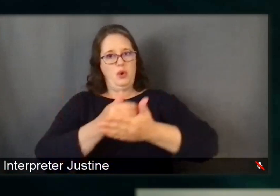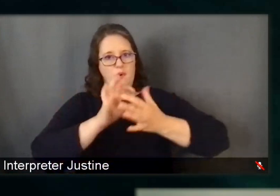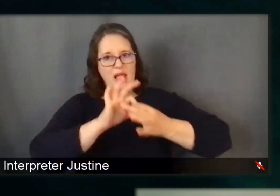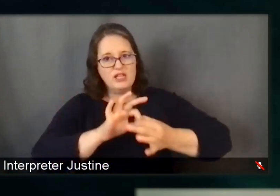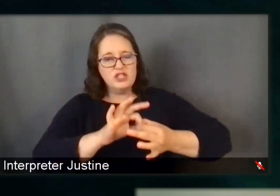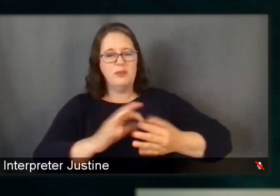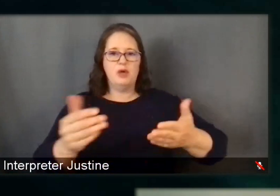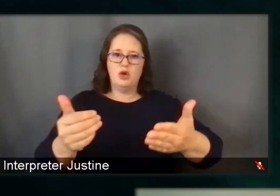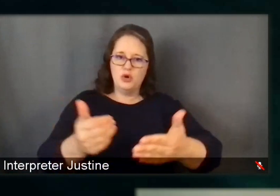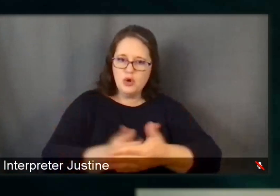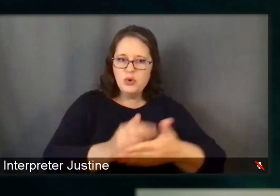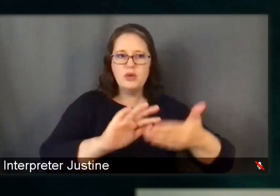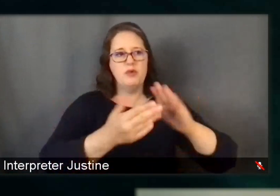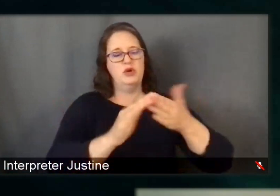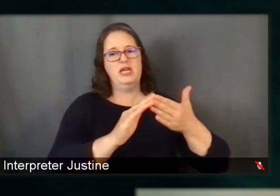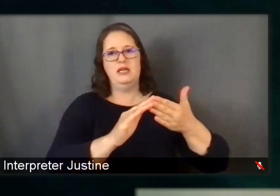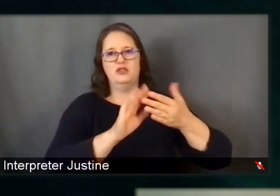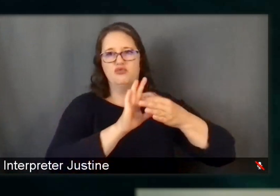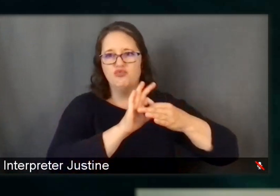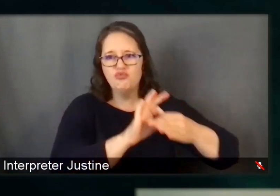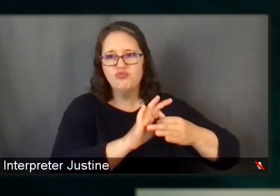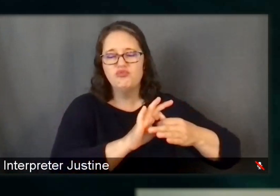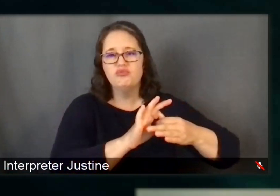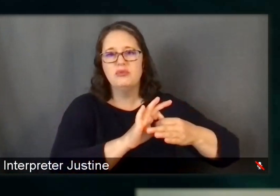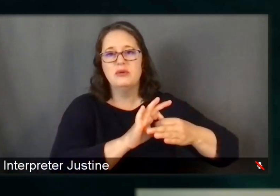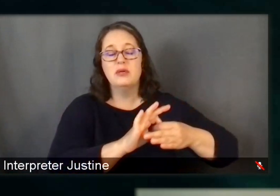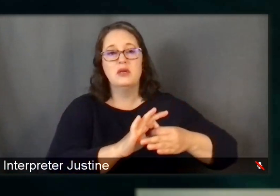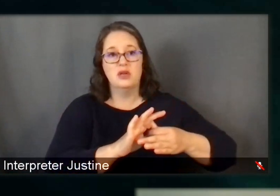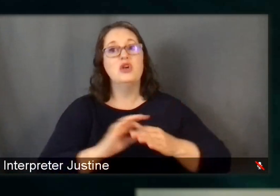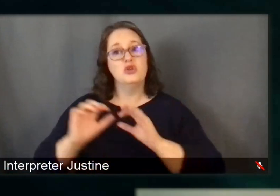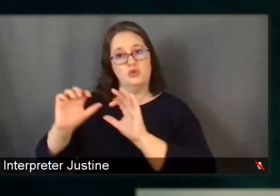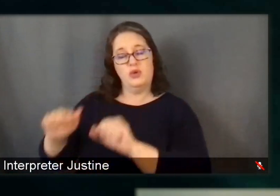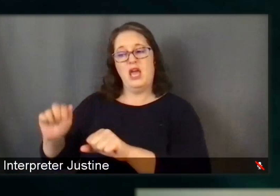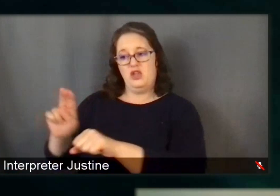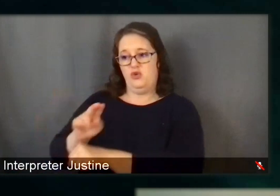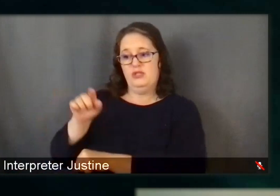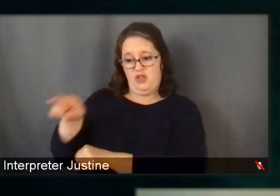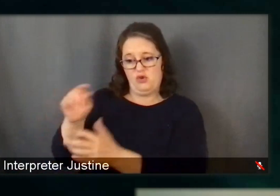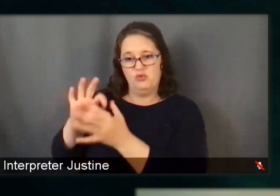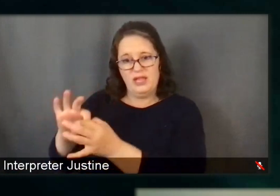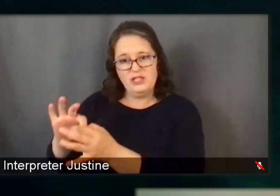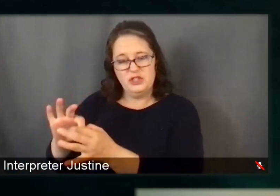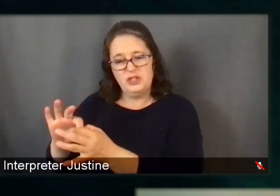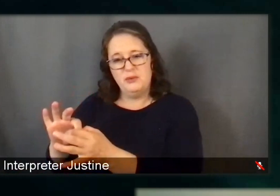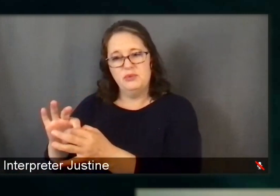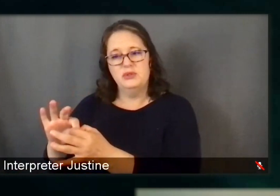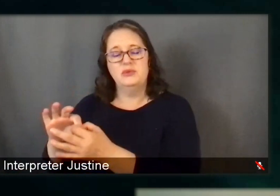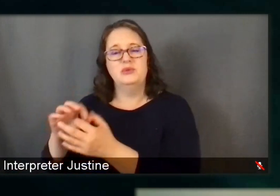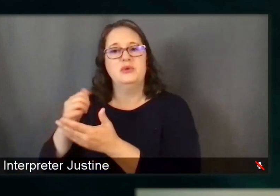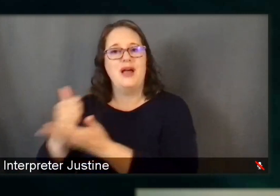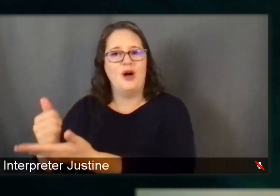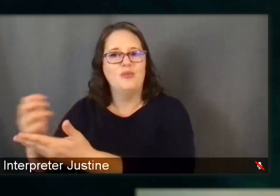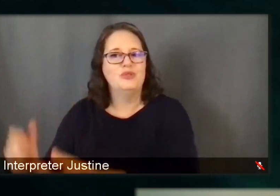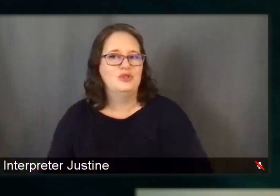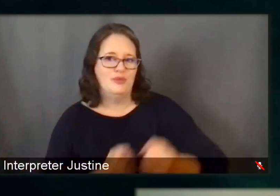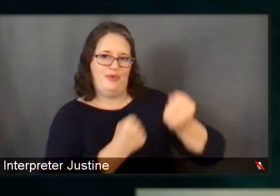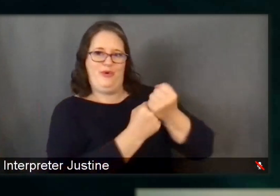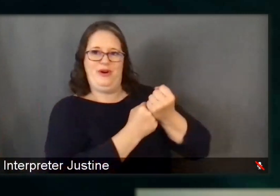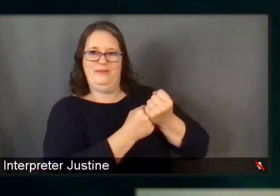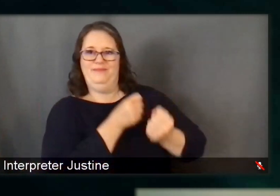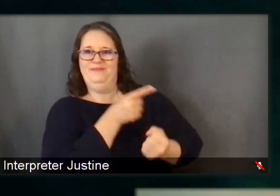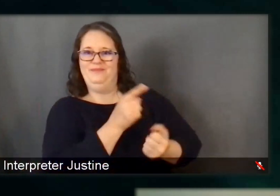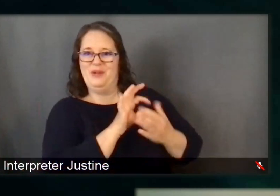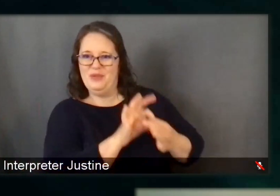and leveraging the relationships that we've built over time to support the building of these new relationships as well. And this has been